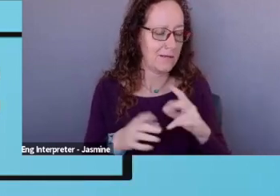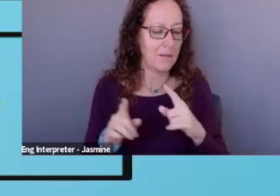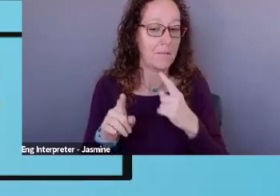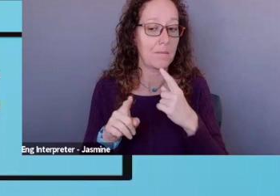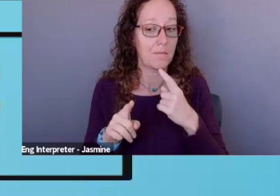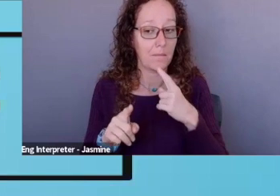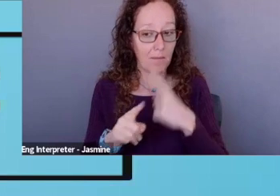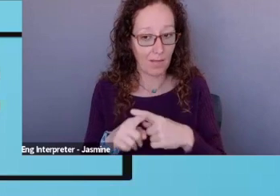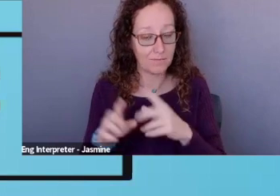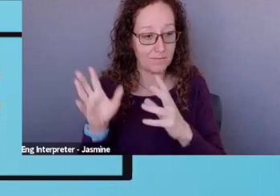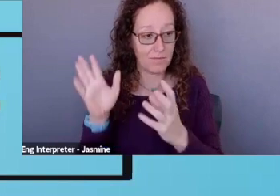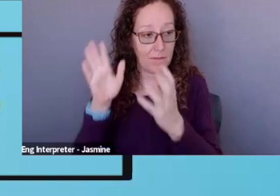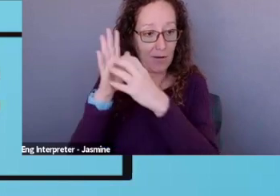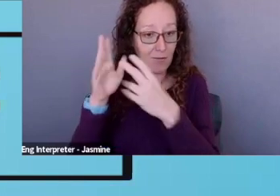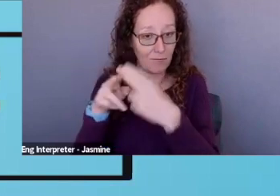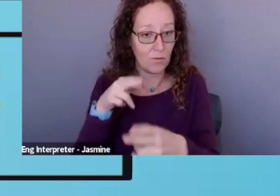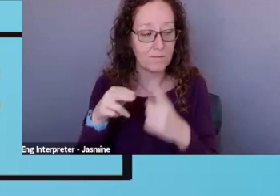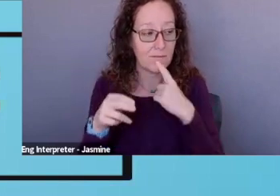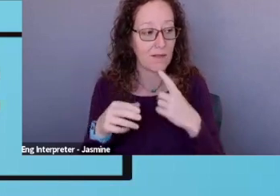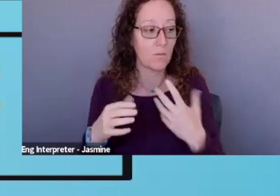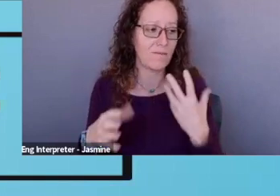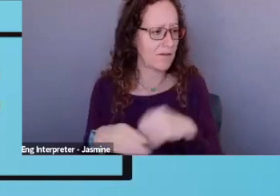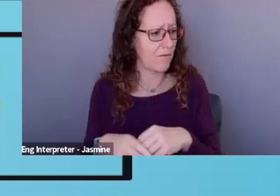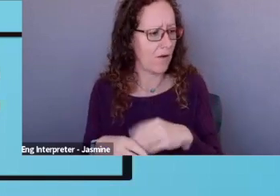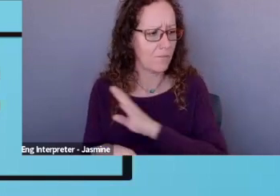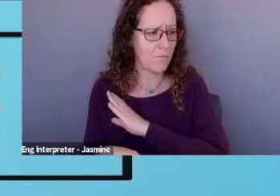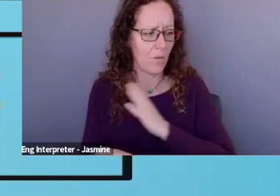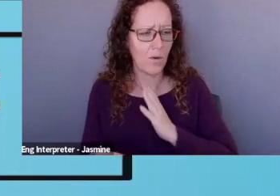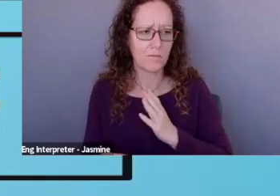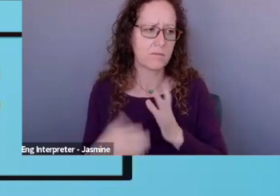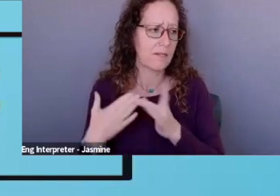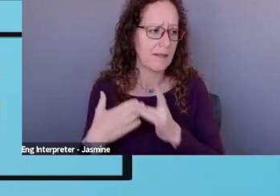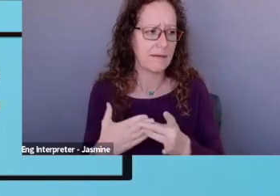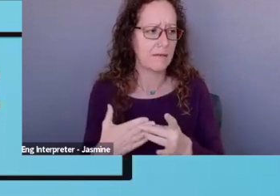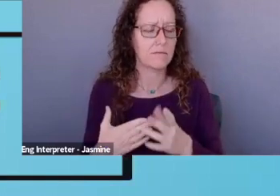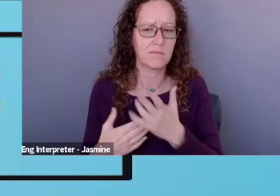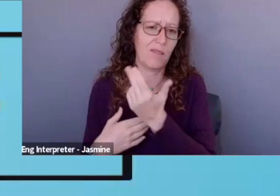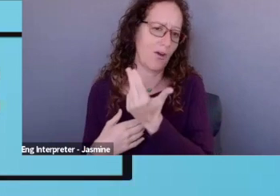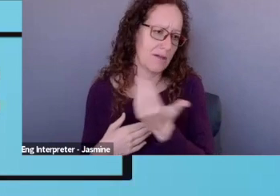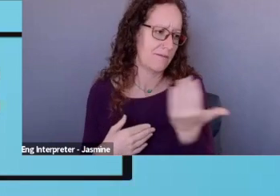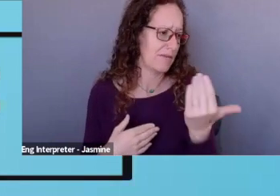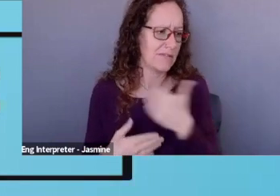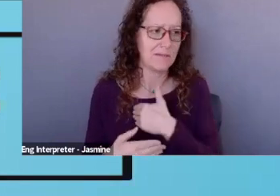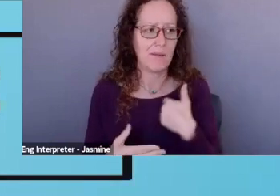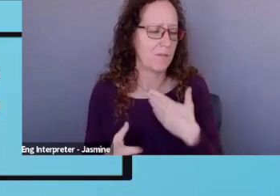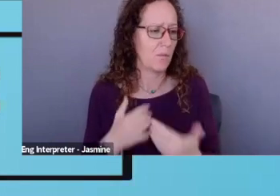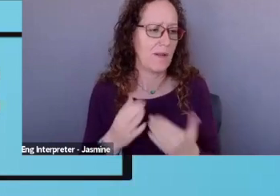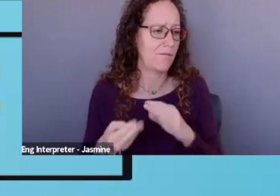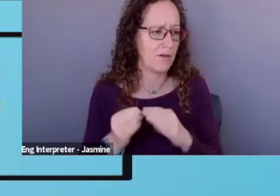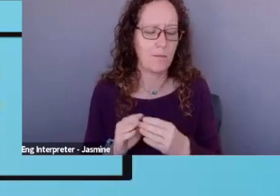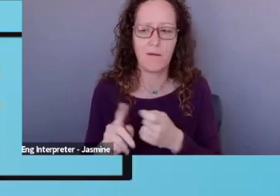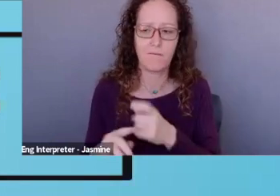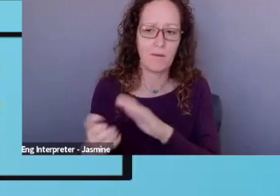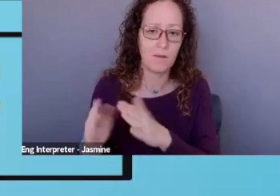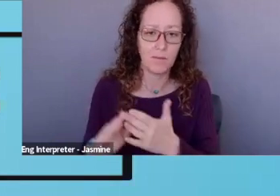involved board of 13 or 15 or however many, um, board members from the community. Our